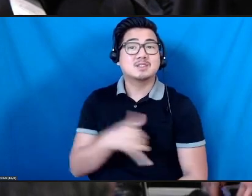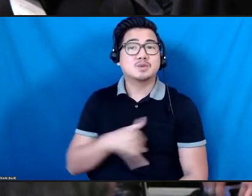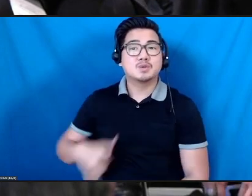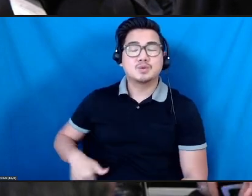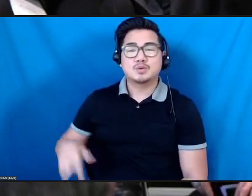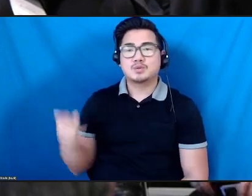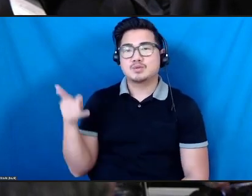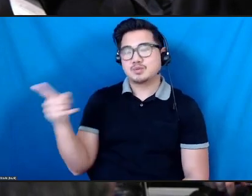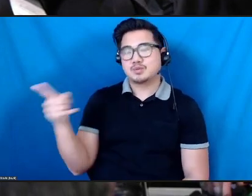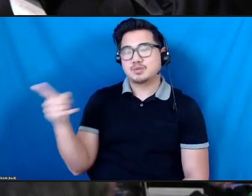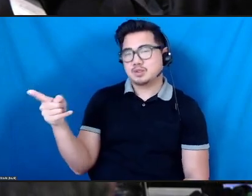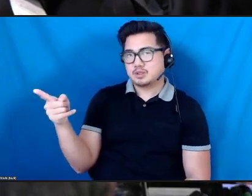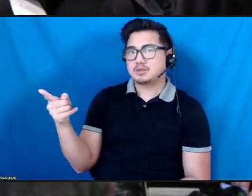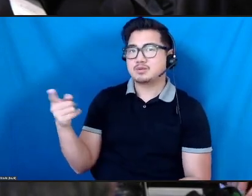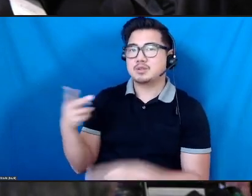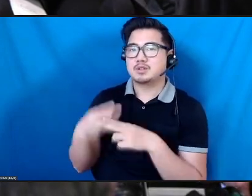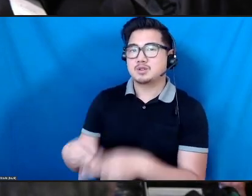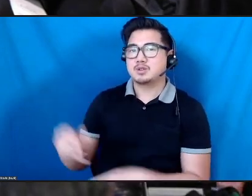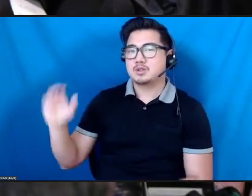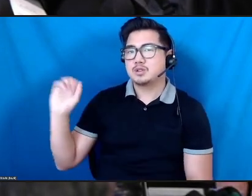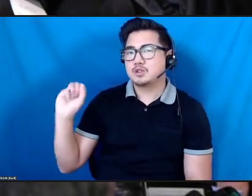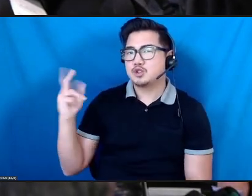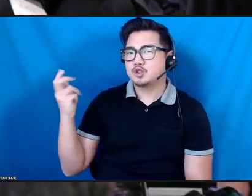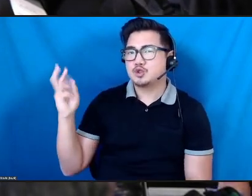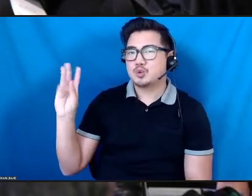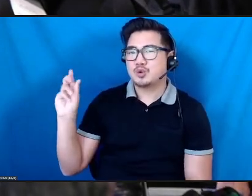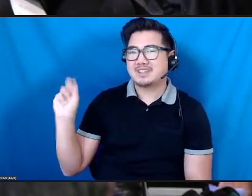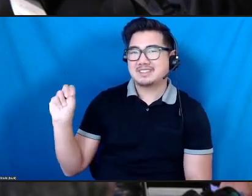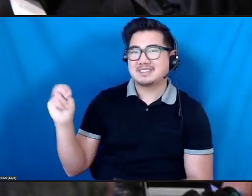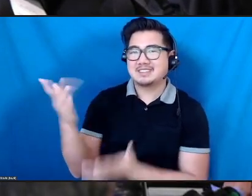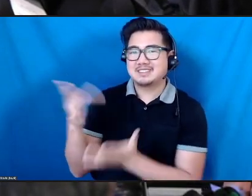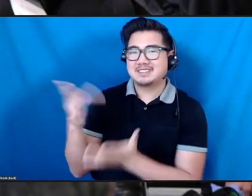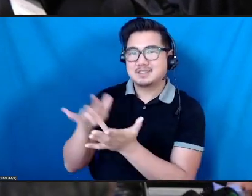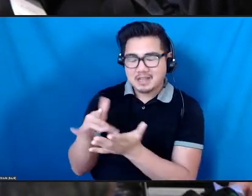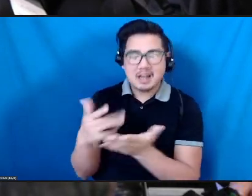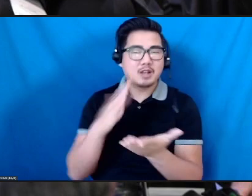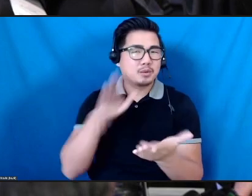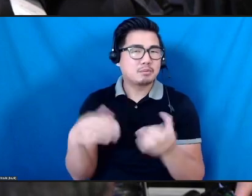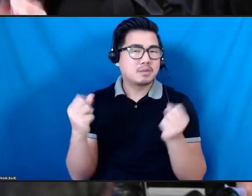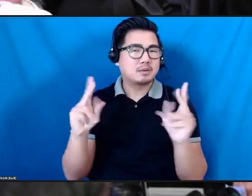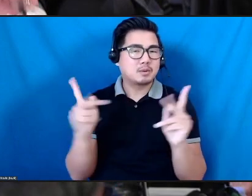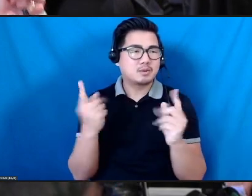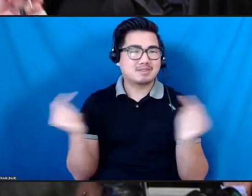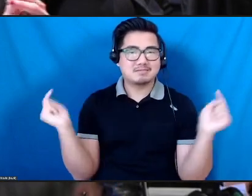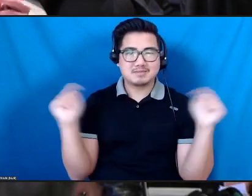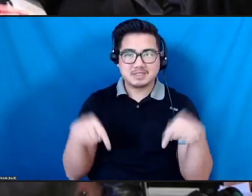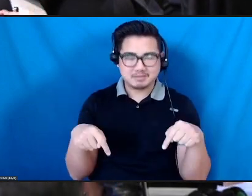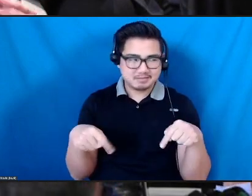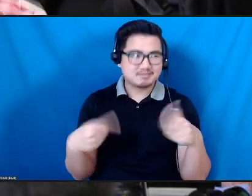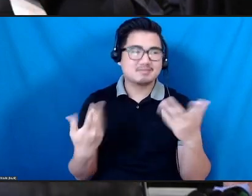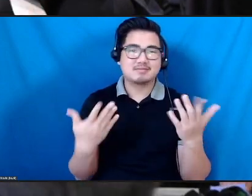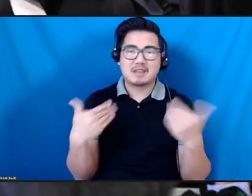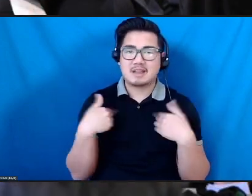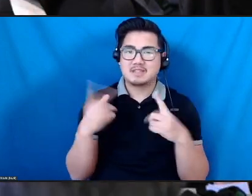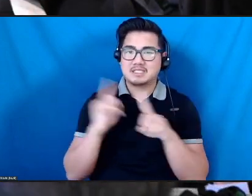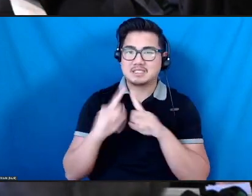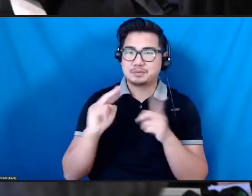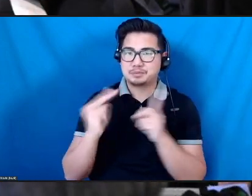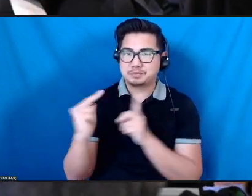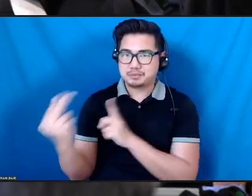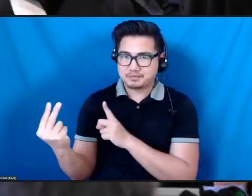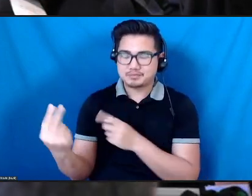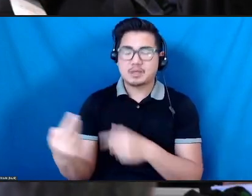So I know many people in this room already from various, various points. And I'm responding to a few things that I've heard today